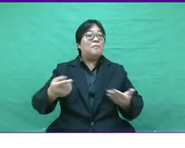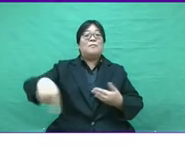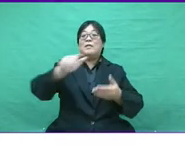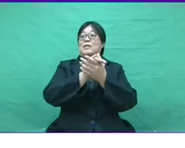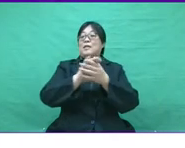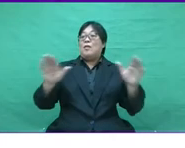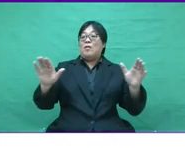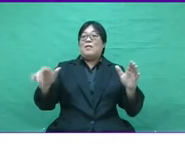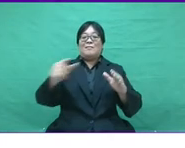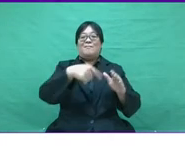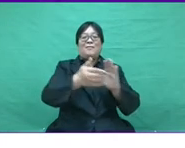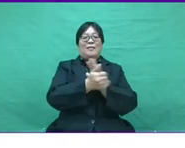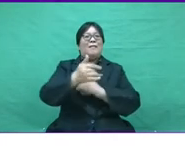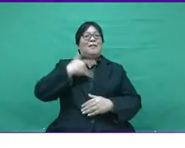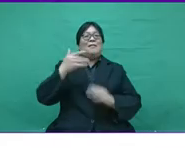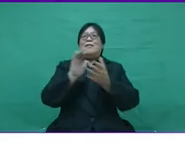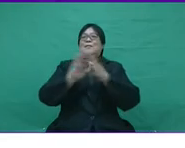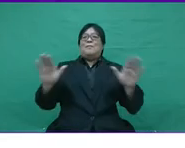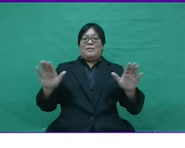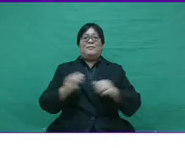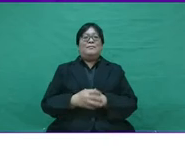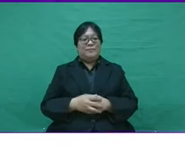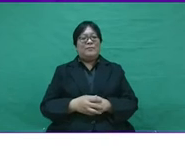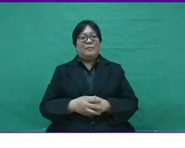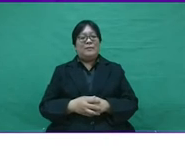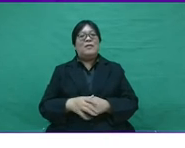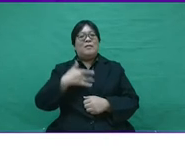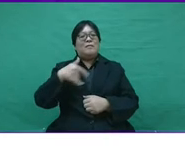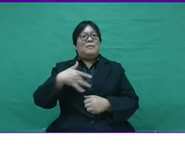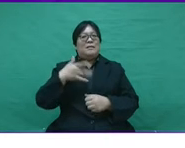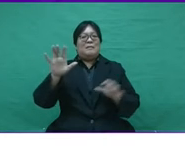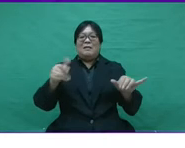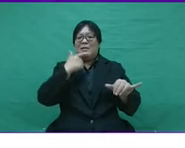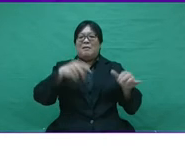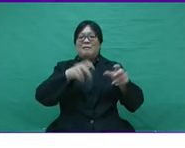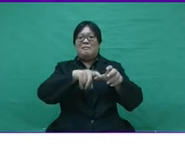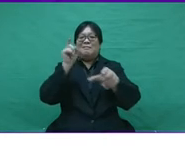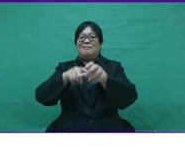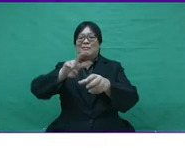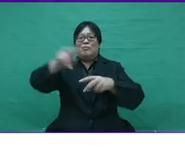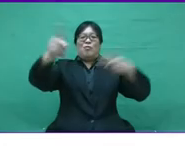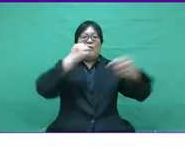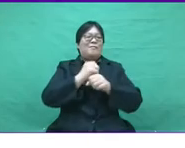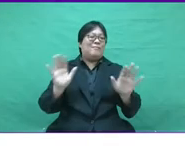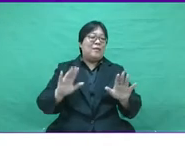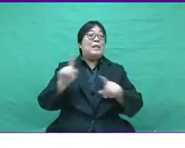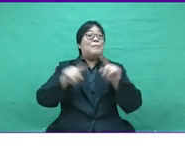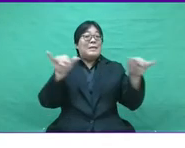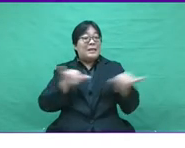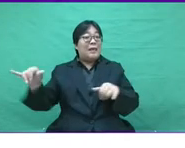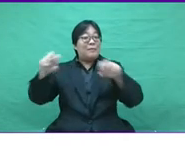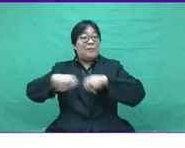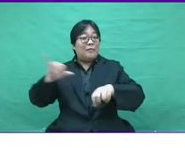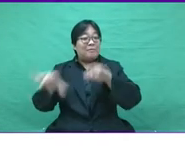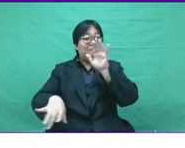pandemic. Perhaps the security of talents have released this feeling.